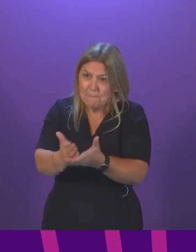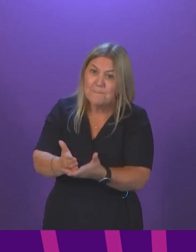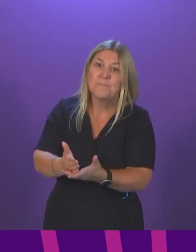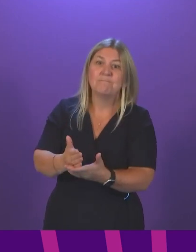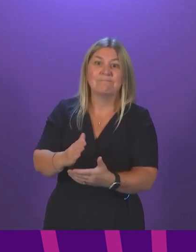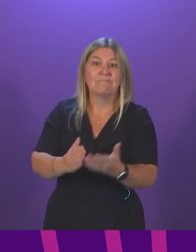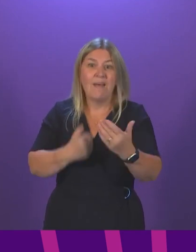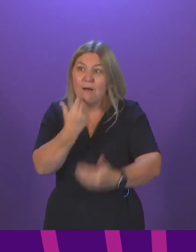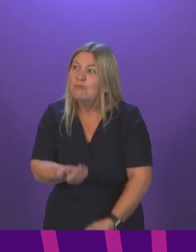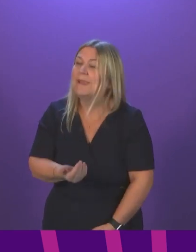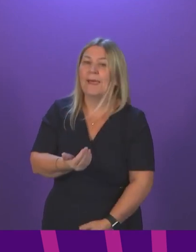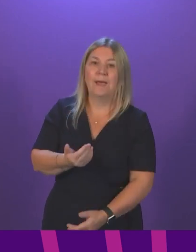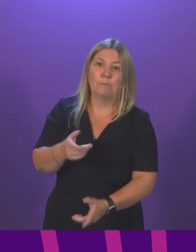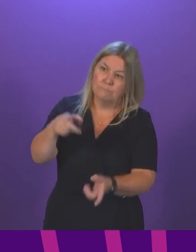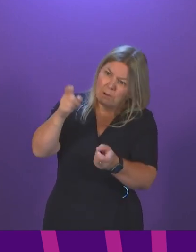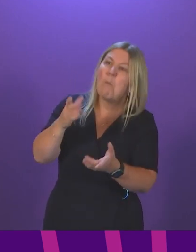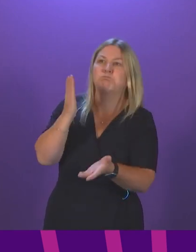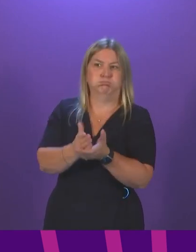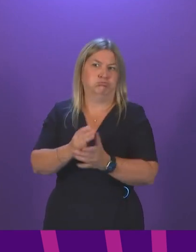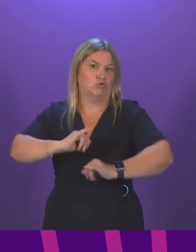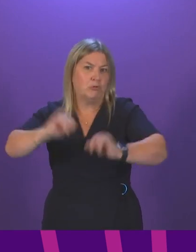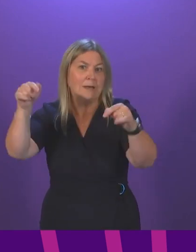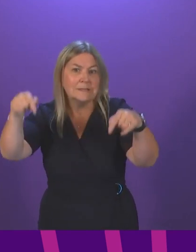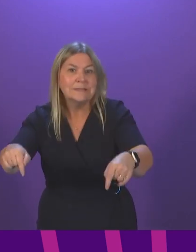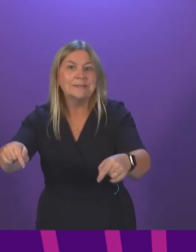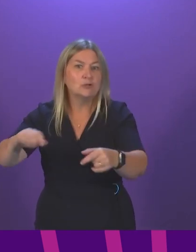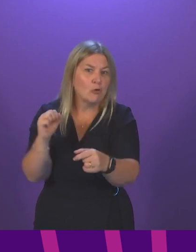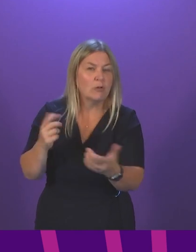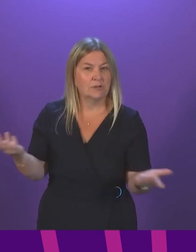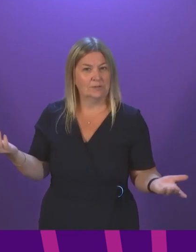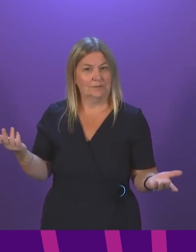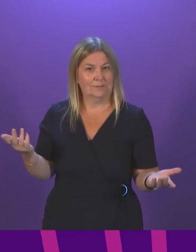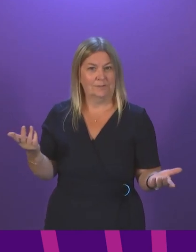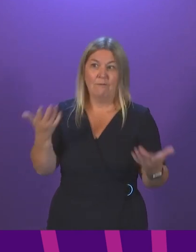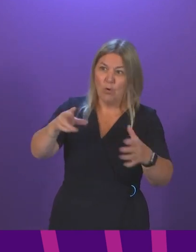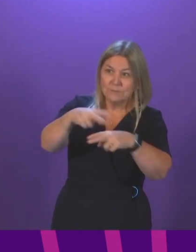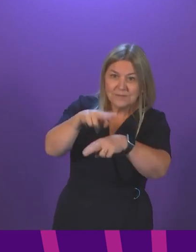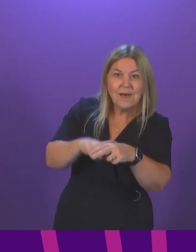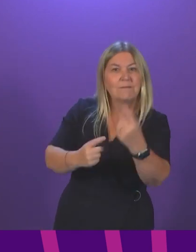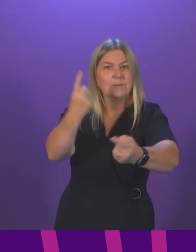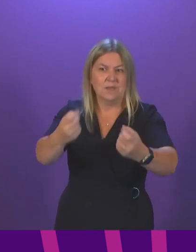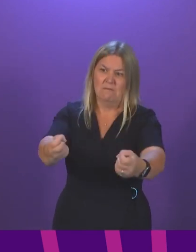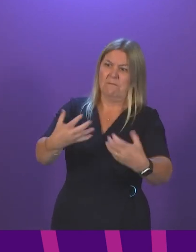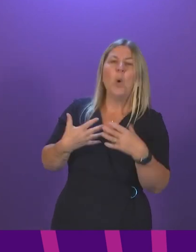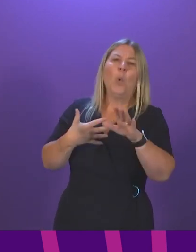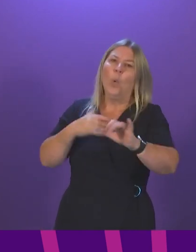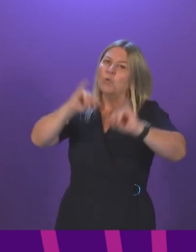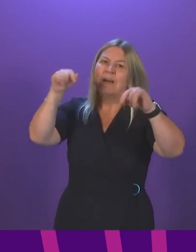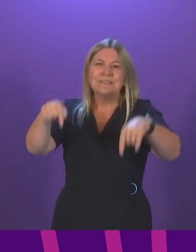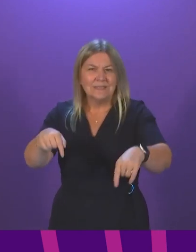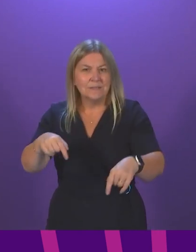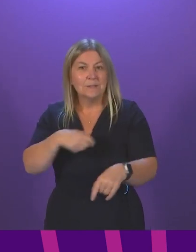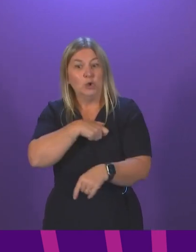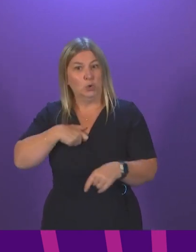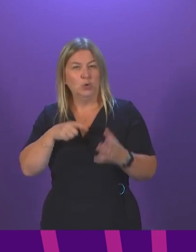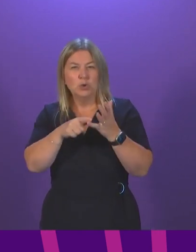day in day out from people across Scotland. We are hearing it from the front line, from the paramedics, from the technicians and we are hearing it from Unite, the